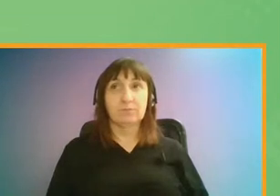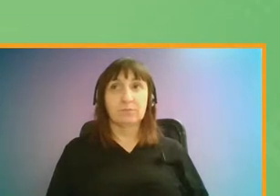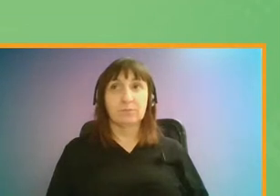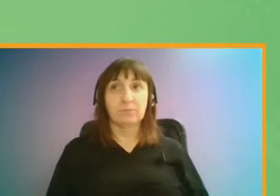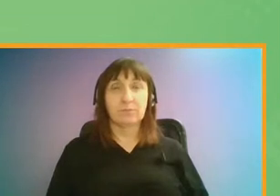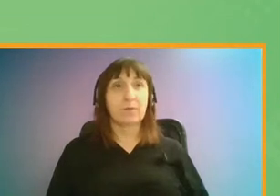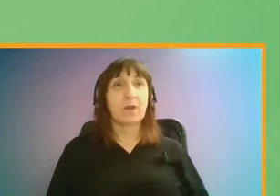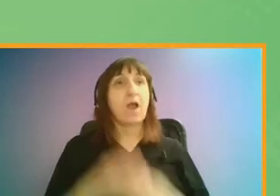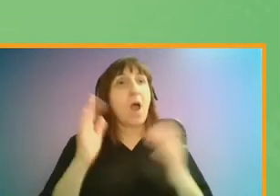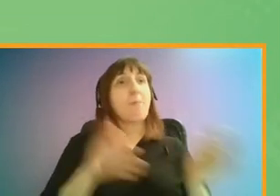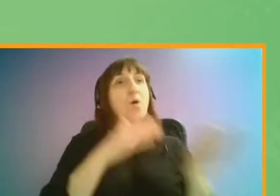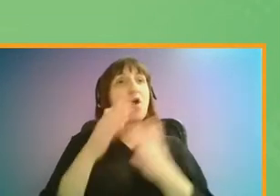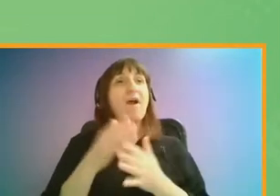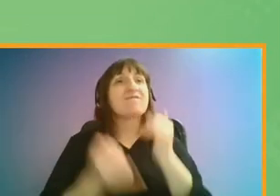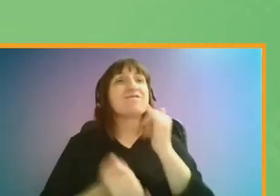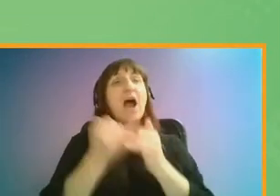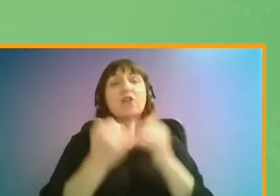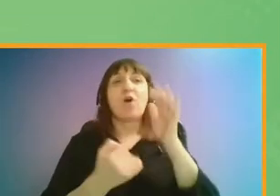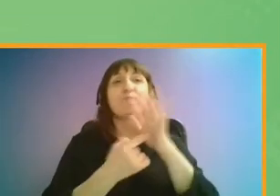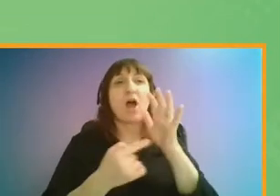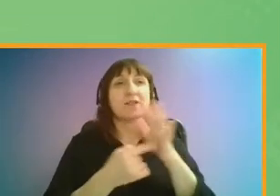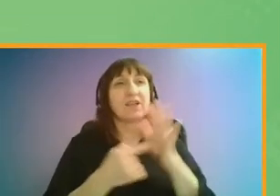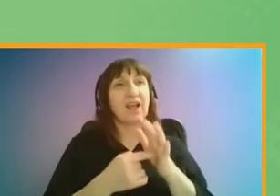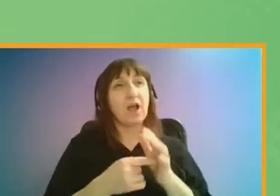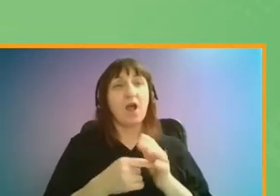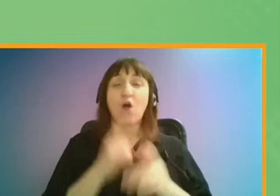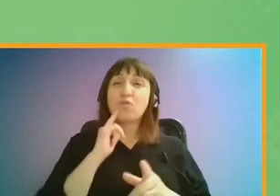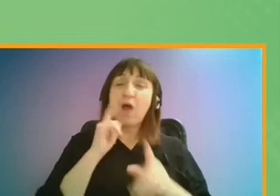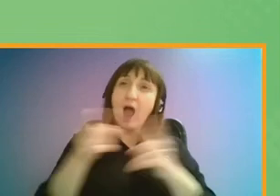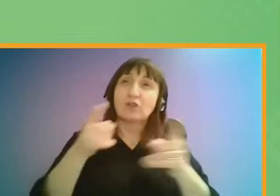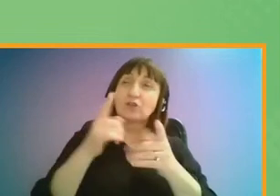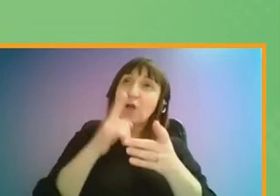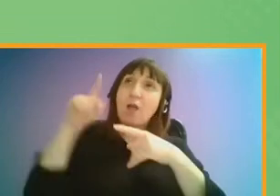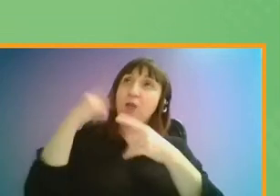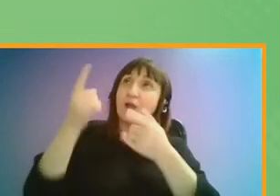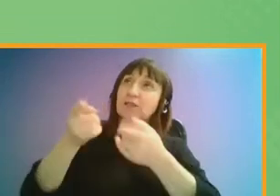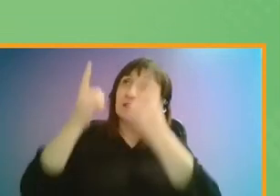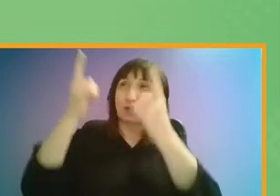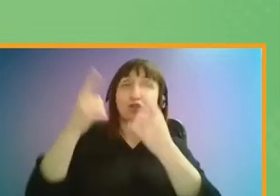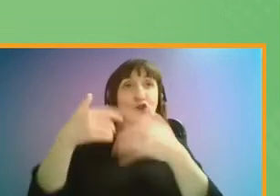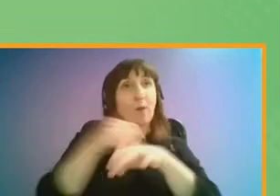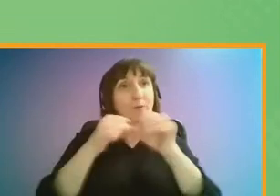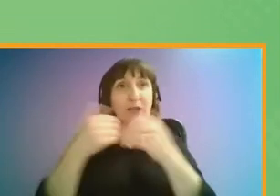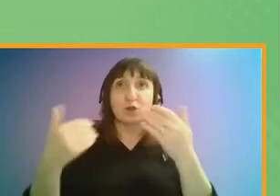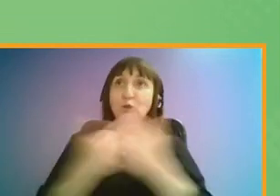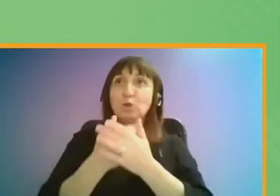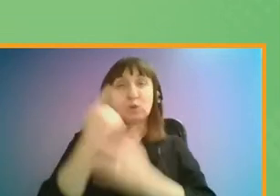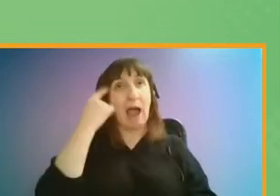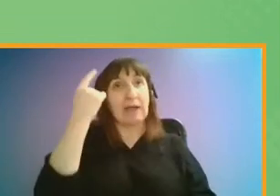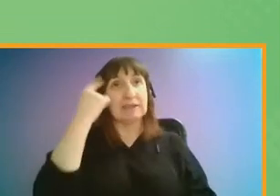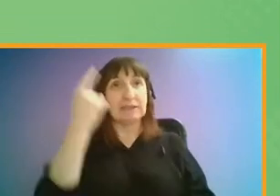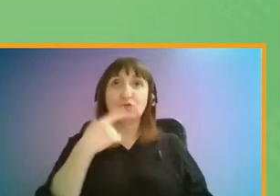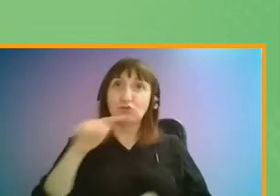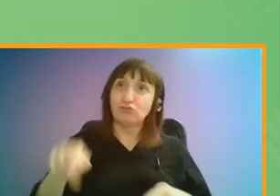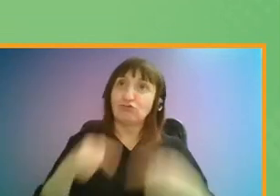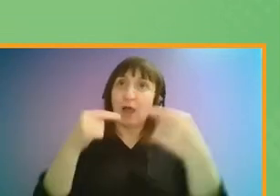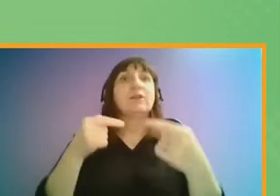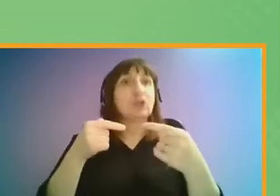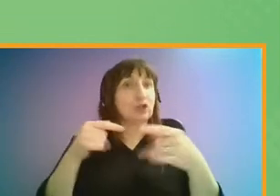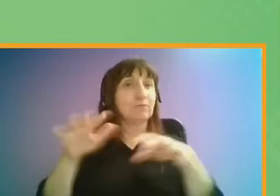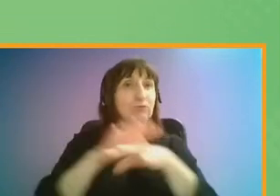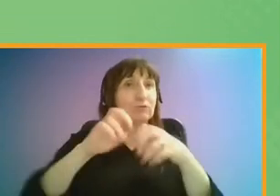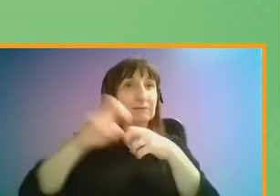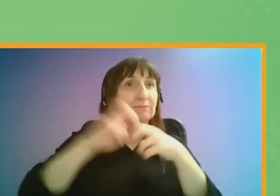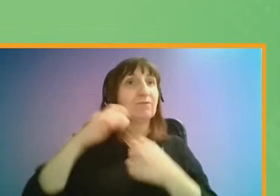So moving on now to our final priority, we're calling for London's decision makers to really embrace new solutions to meet the transport challenges of the city.